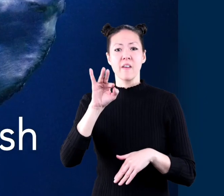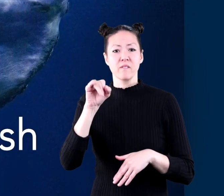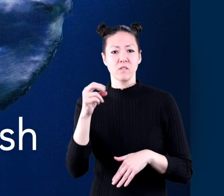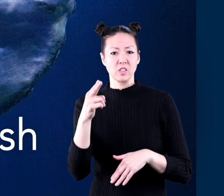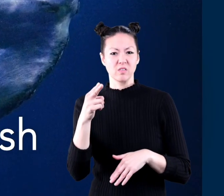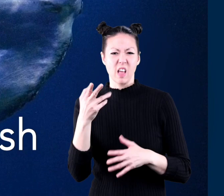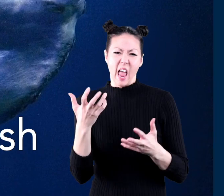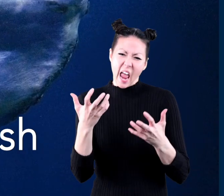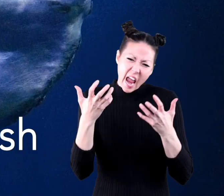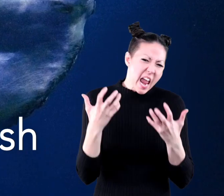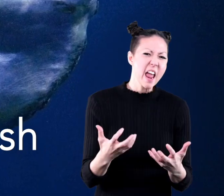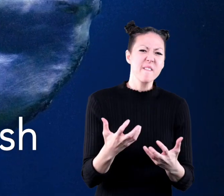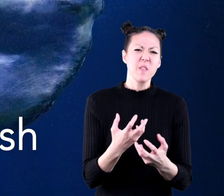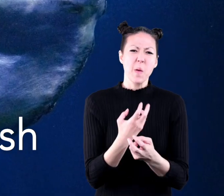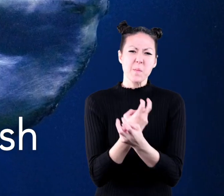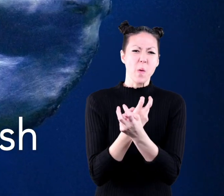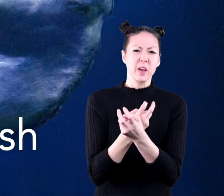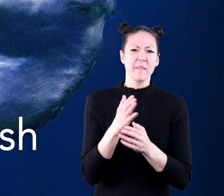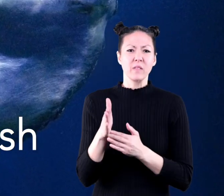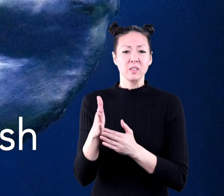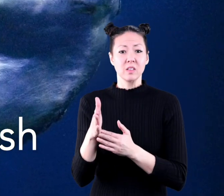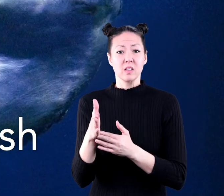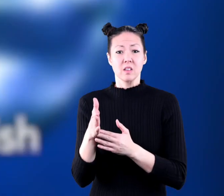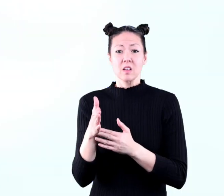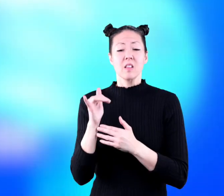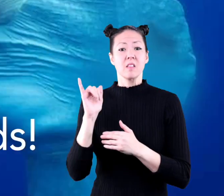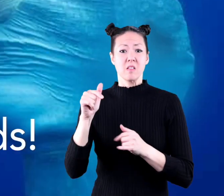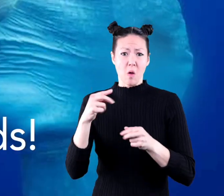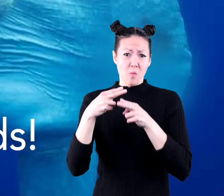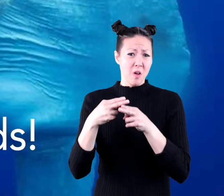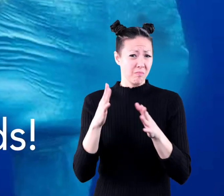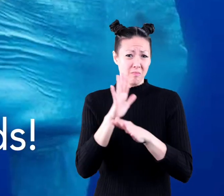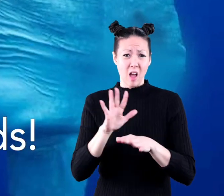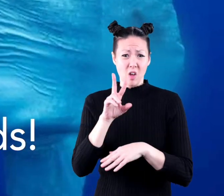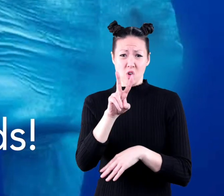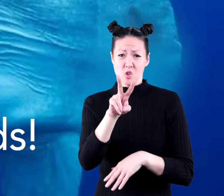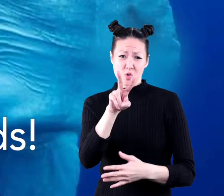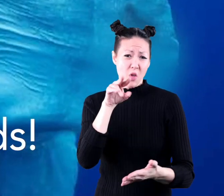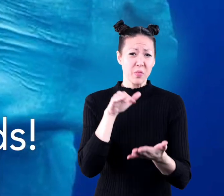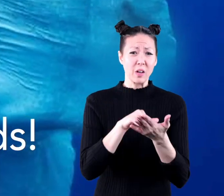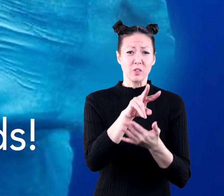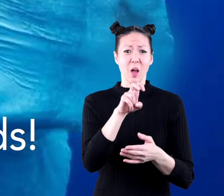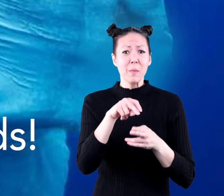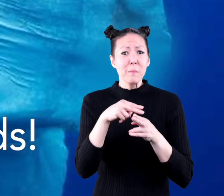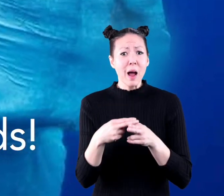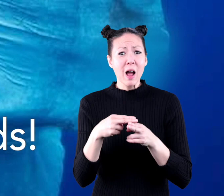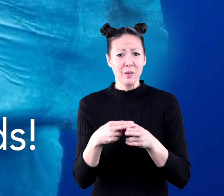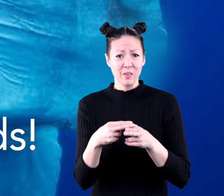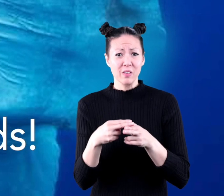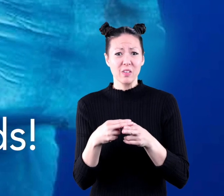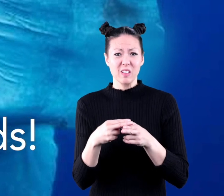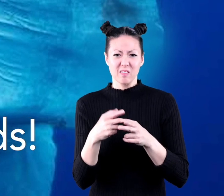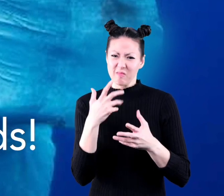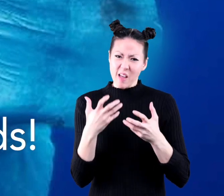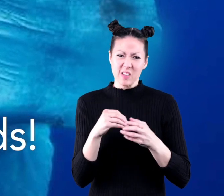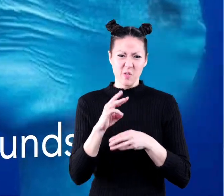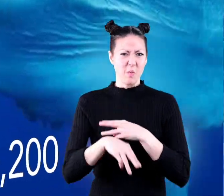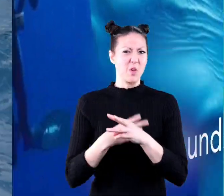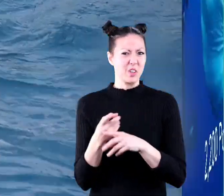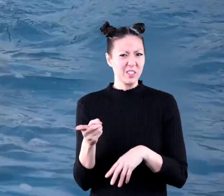sunfish is the heaviest bony fish in the world and can weigh about two thousand two hundred pounds